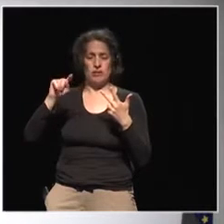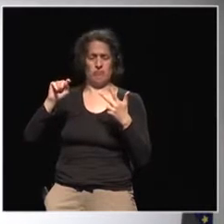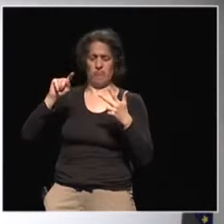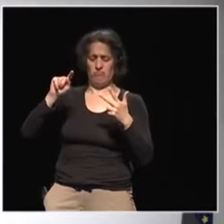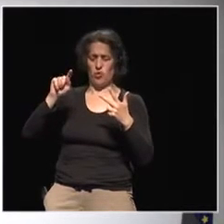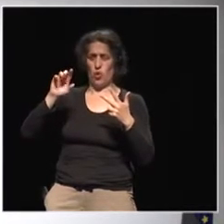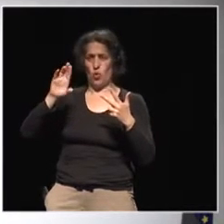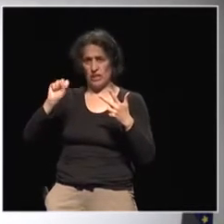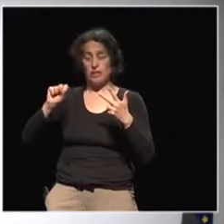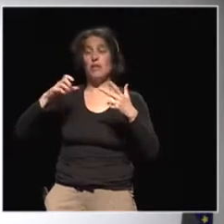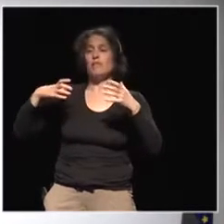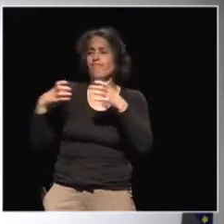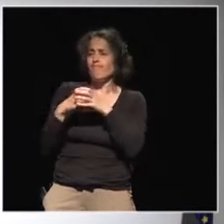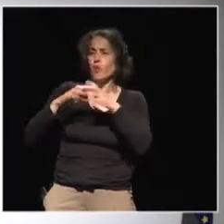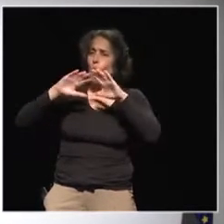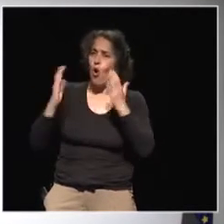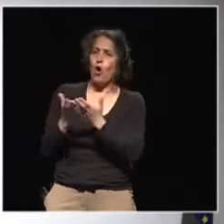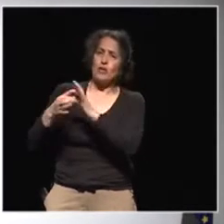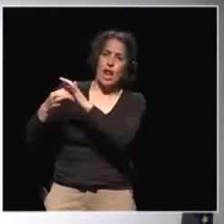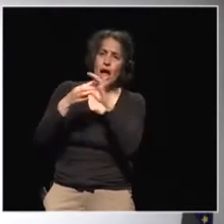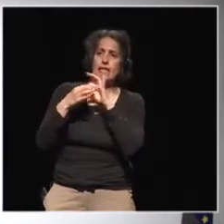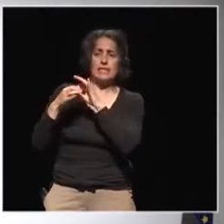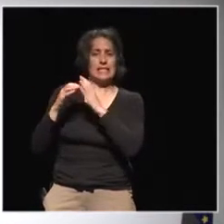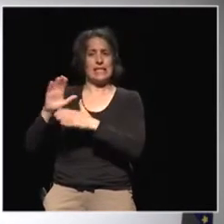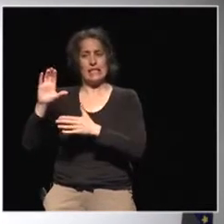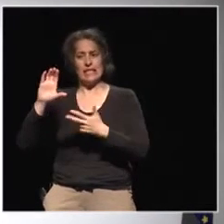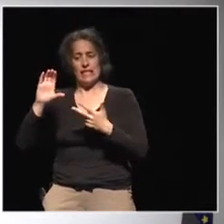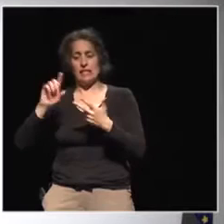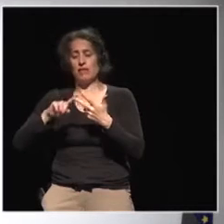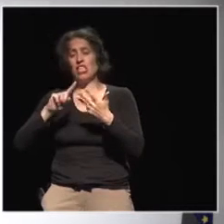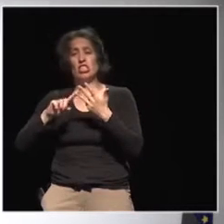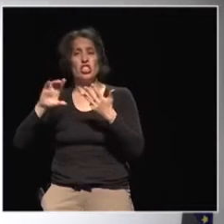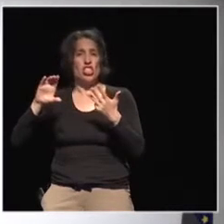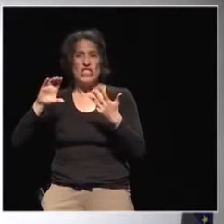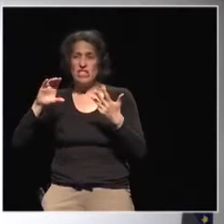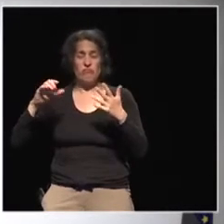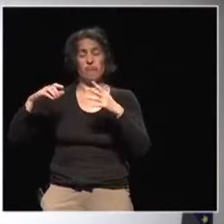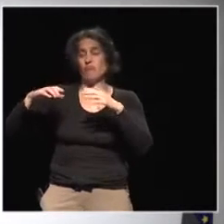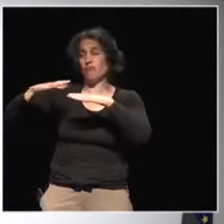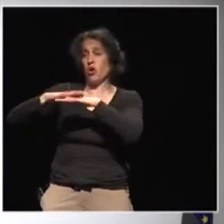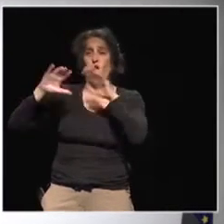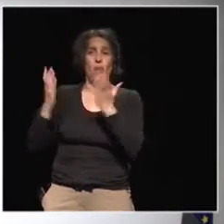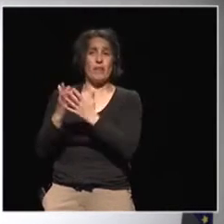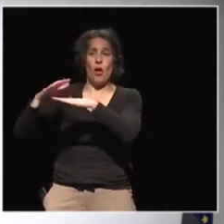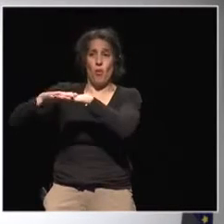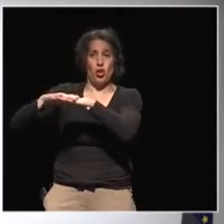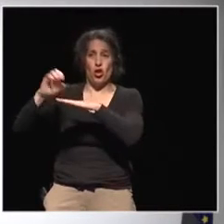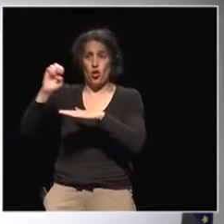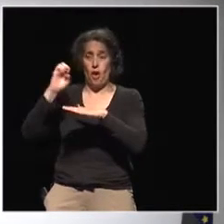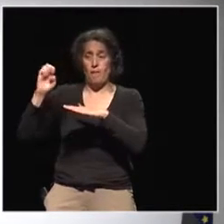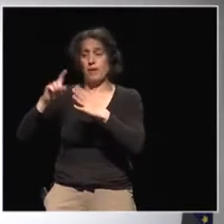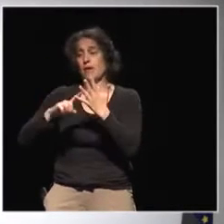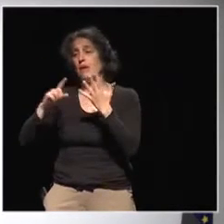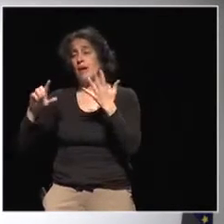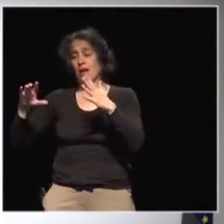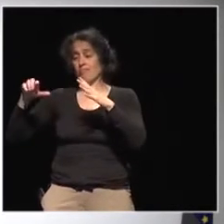Participation is supporting it and co-organized it, CINE, the Global Education Network Europe, the North-South Centre of the Council